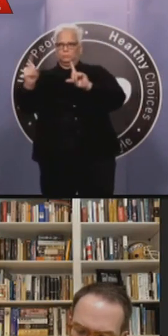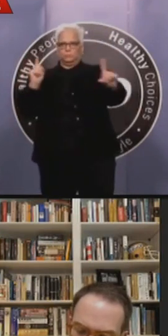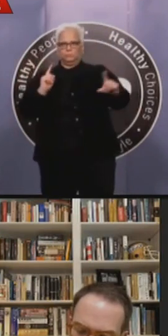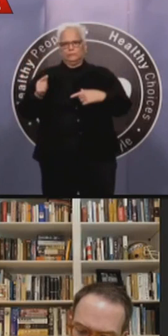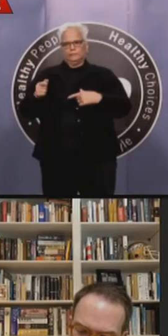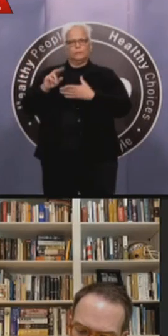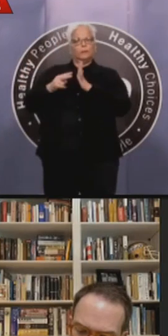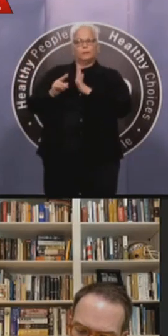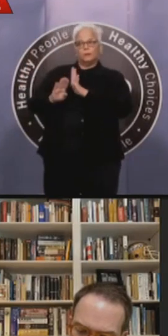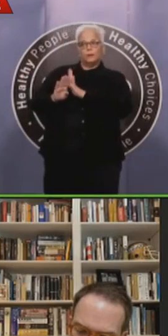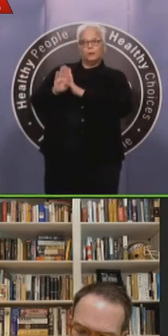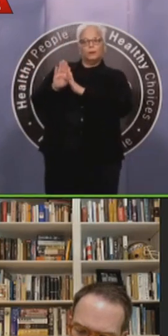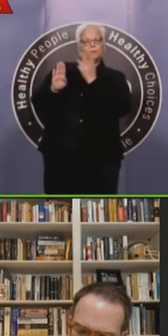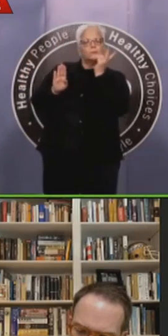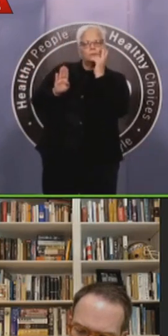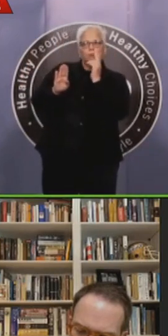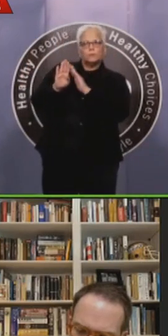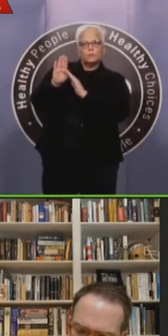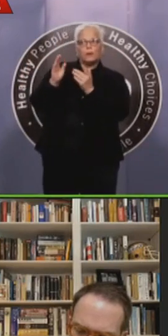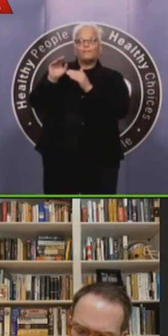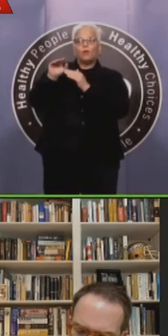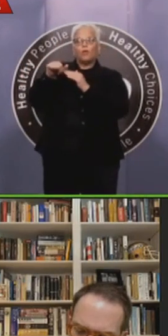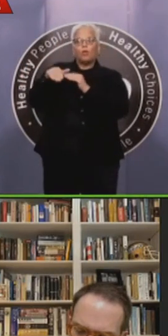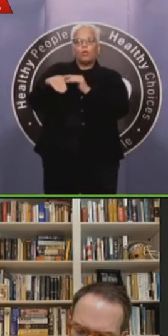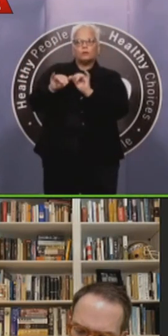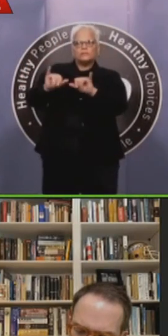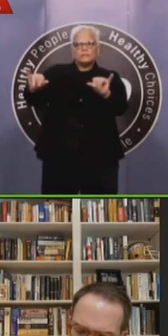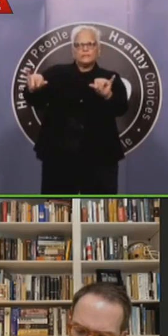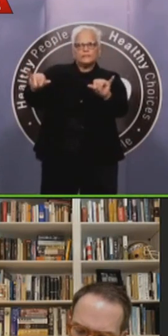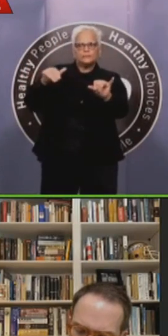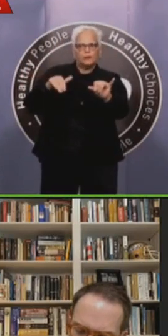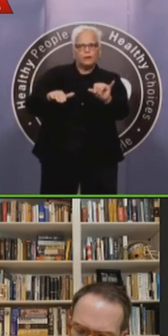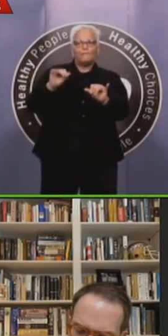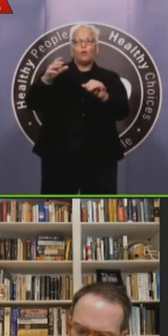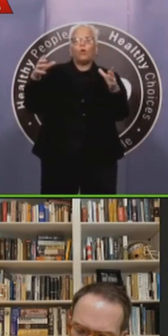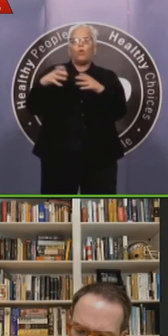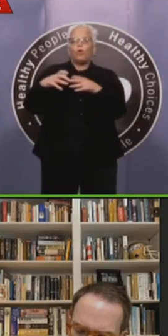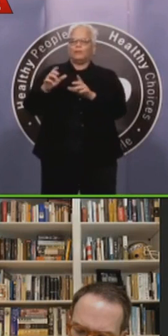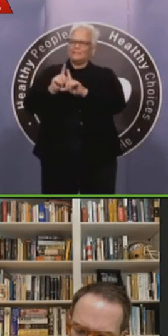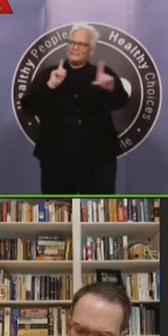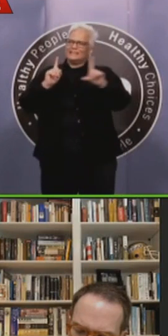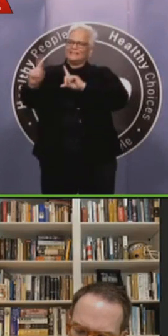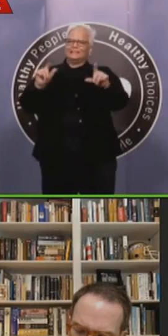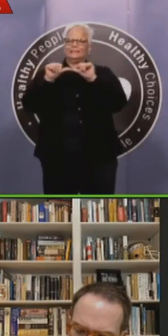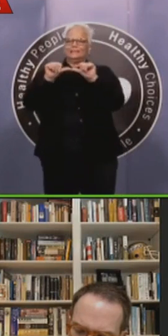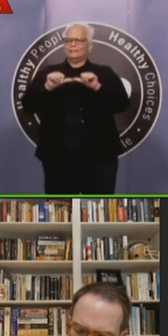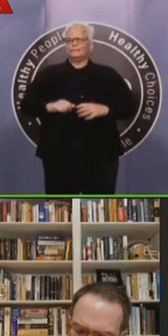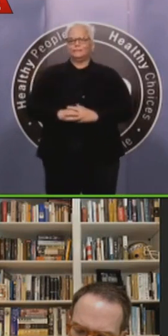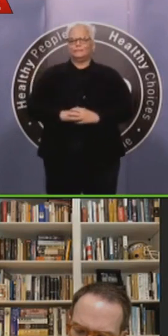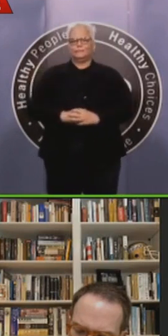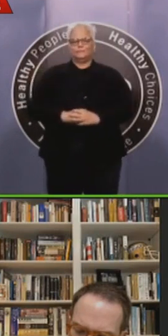apart. Okay, from Fox 23, Dr. Dart, are people still going to get sick after we peak?